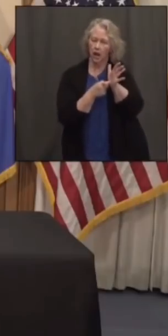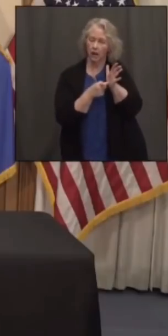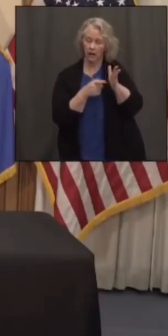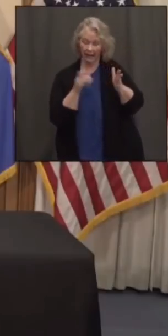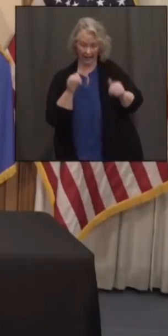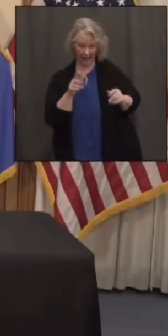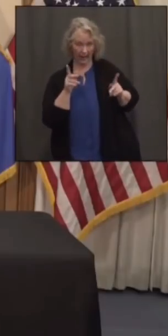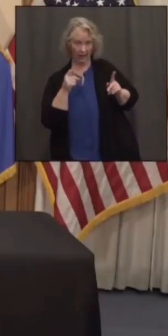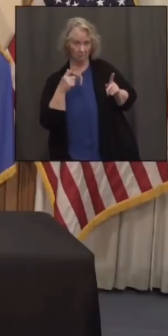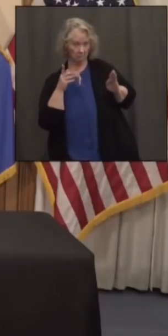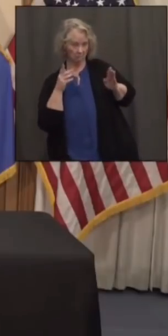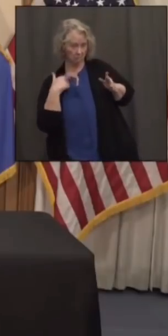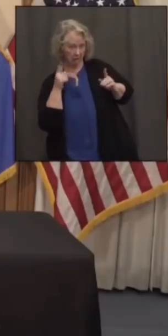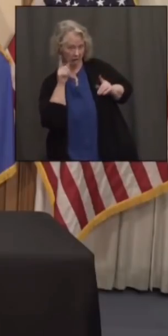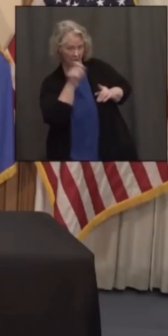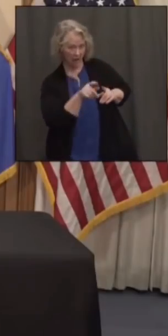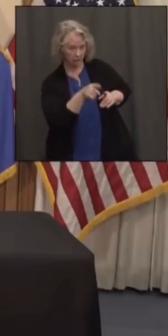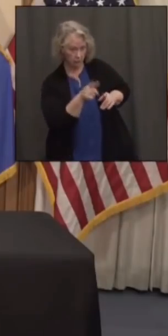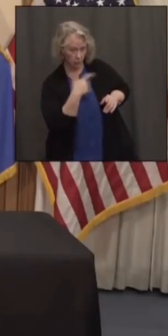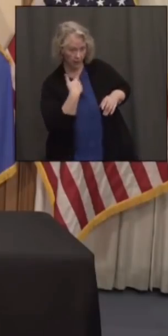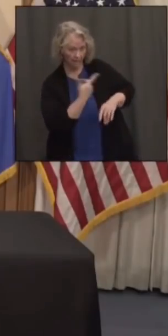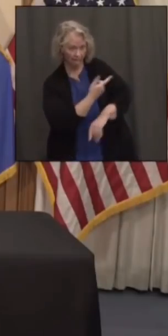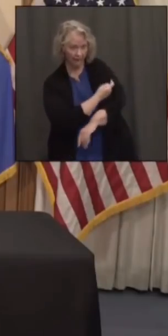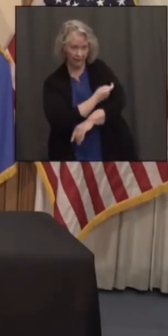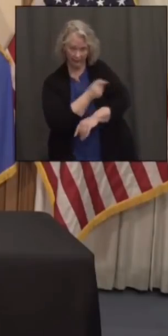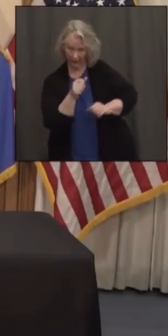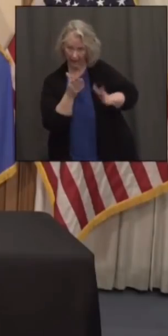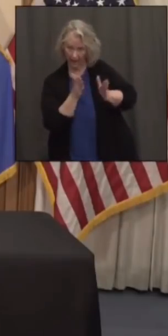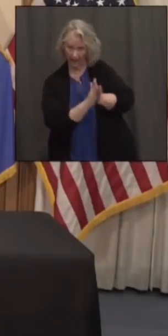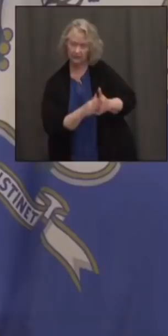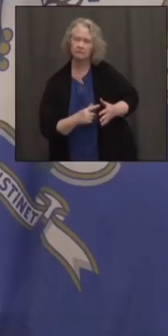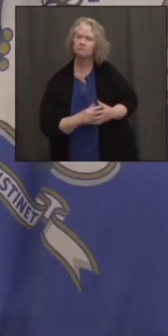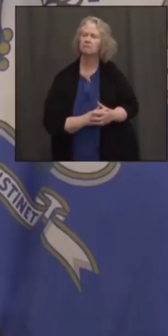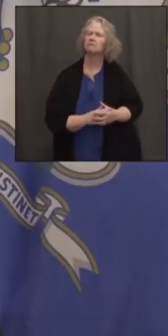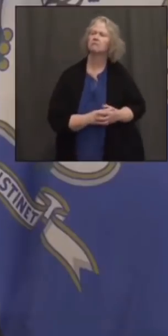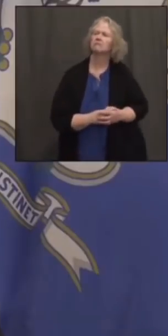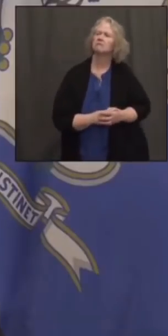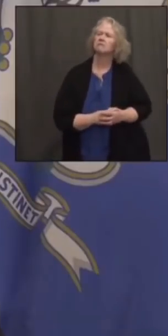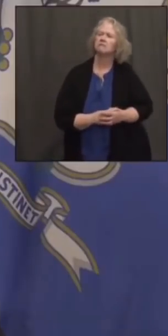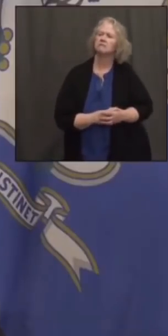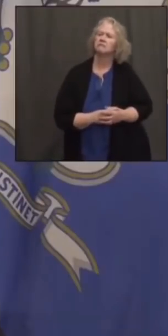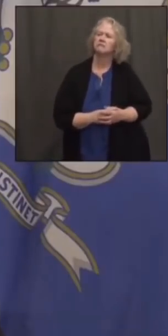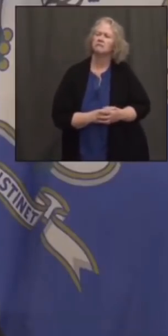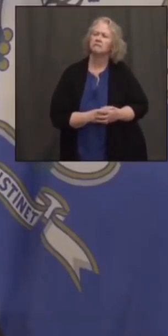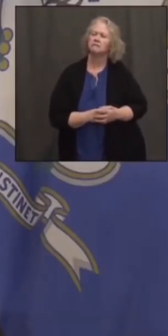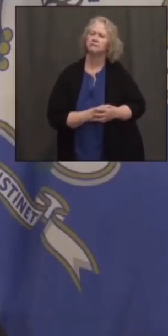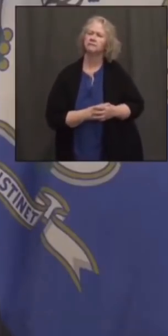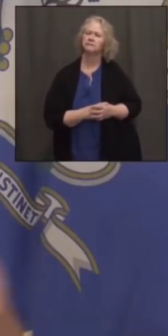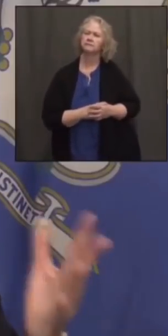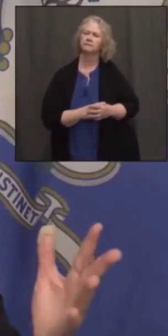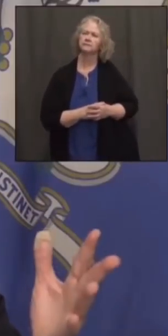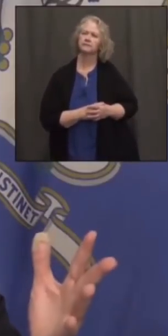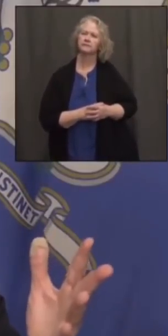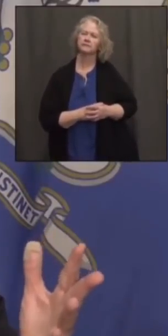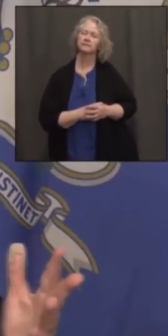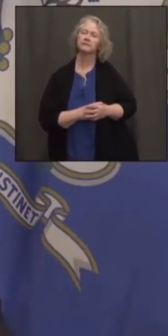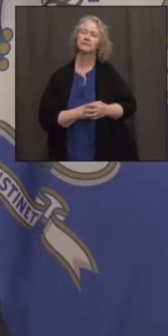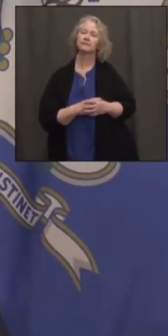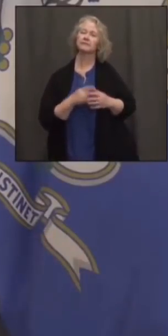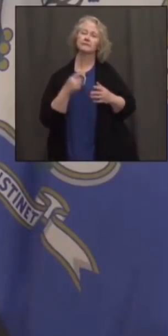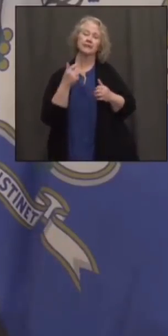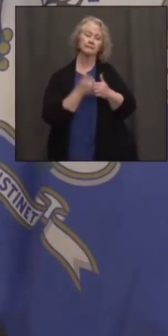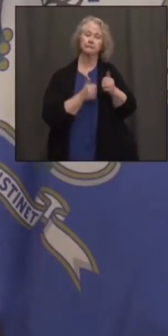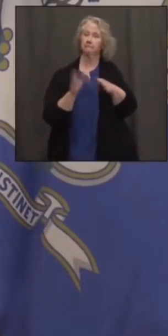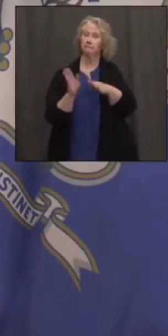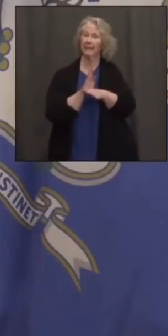person if they are vaccinated. I see no reason why each store,